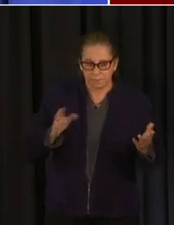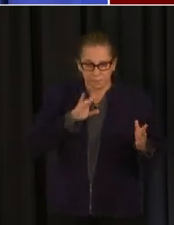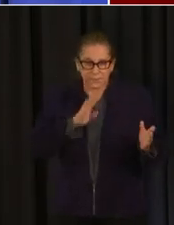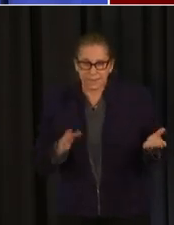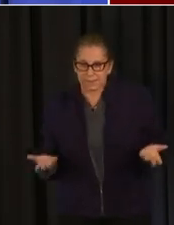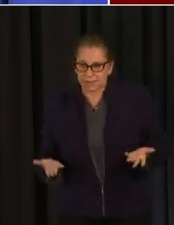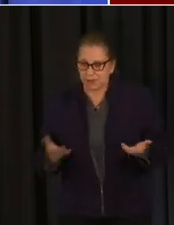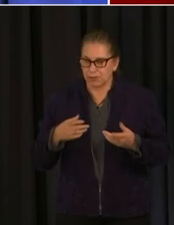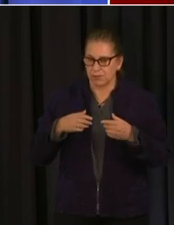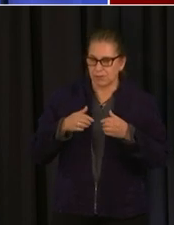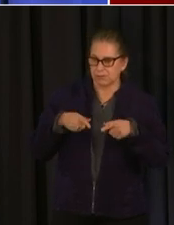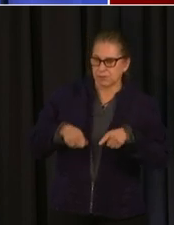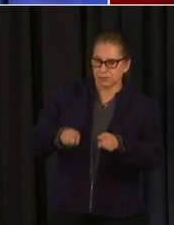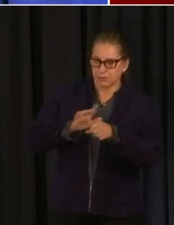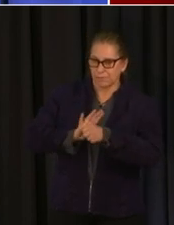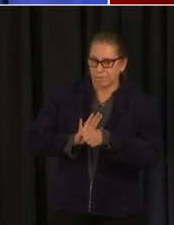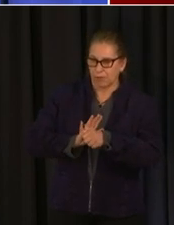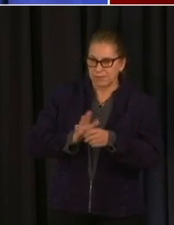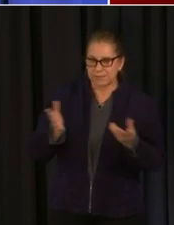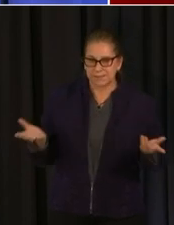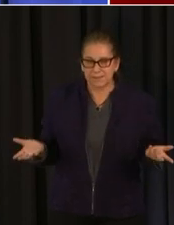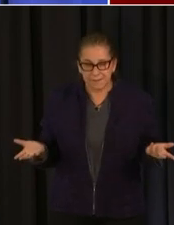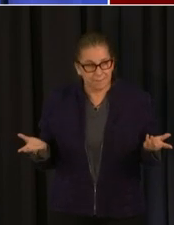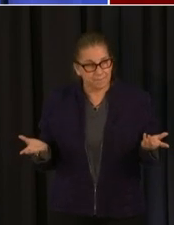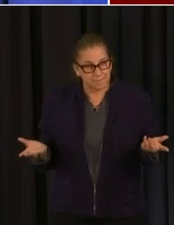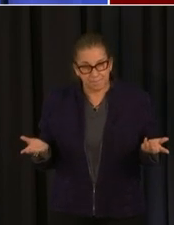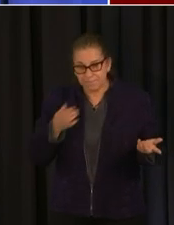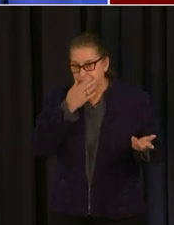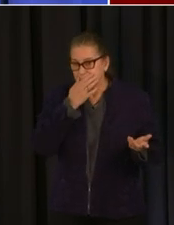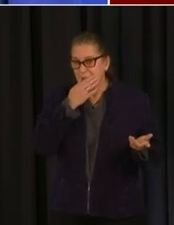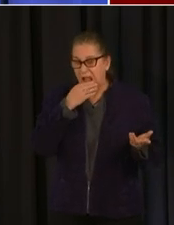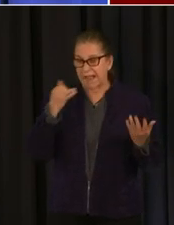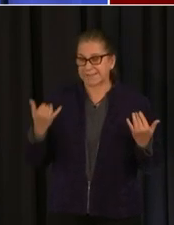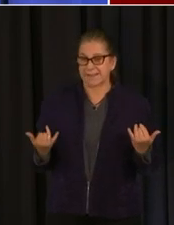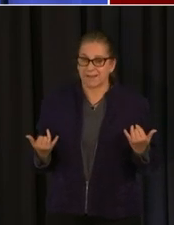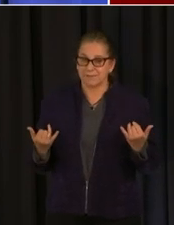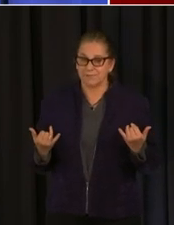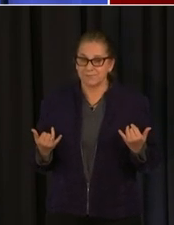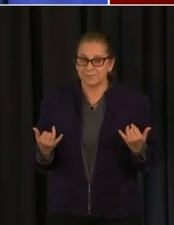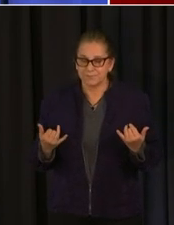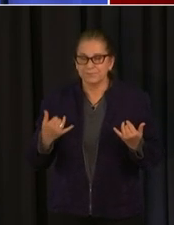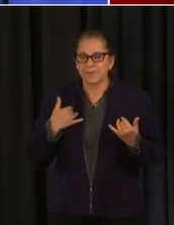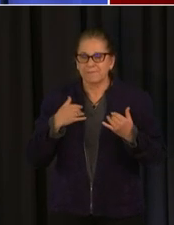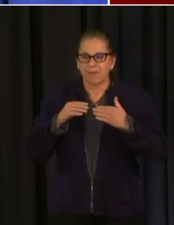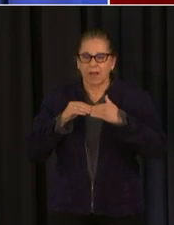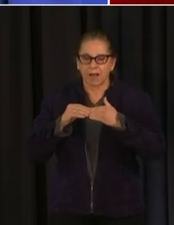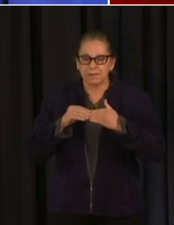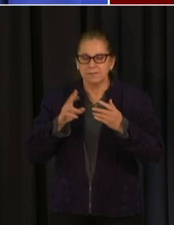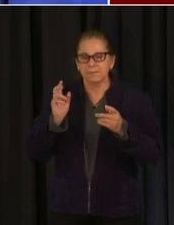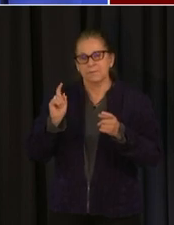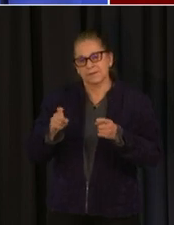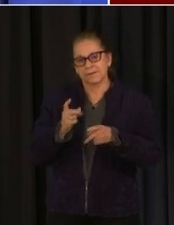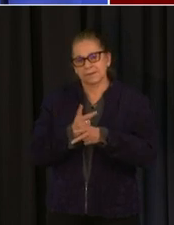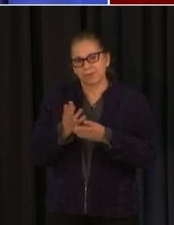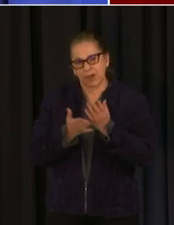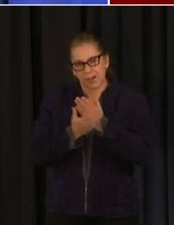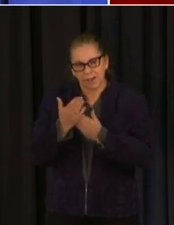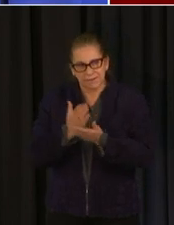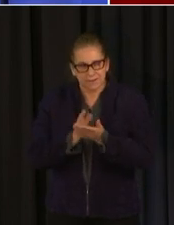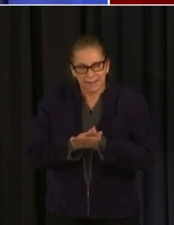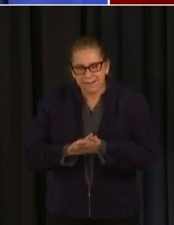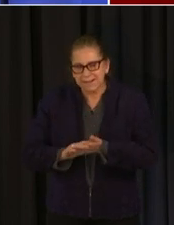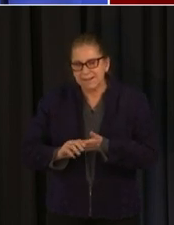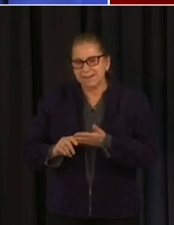a more general guidance related to mask and travel cleaning and disinfectant and how a business uh should report cases